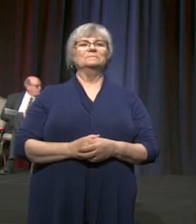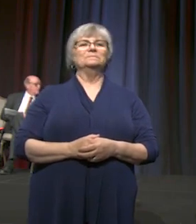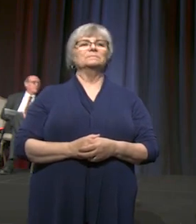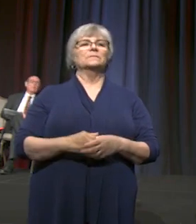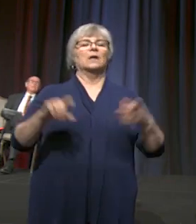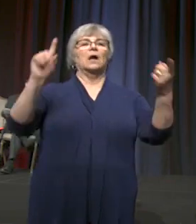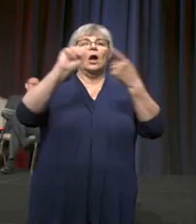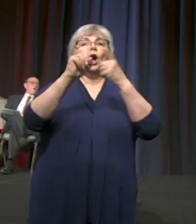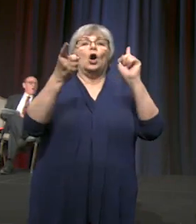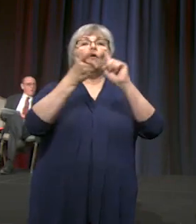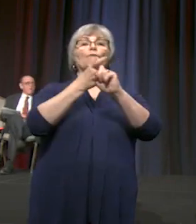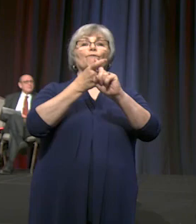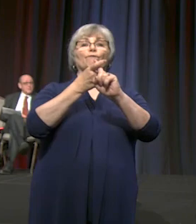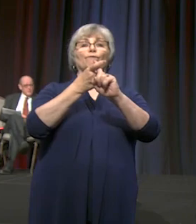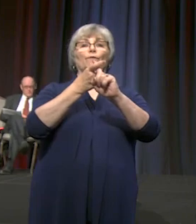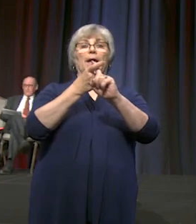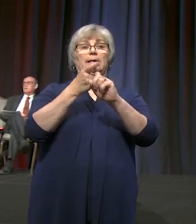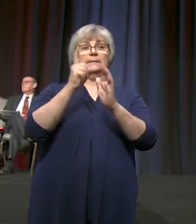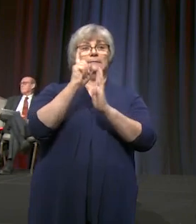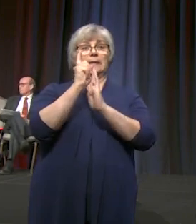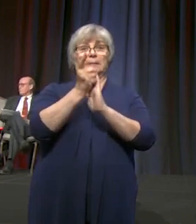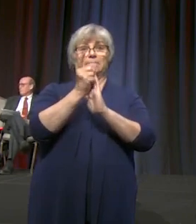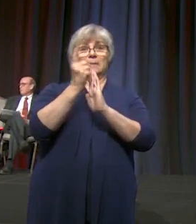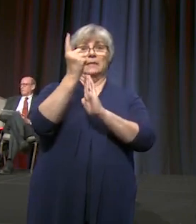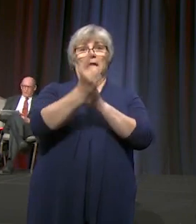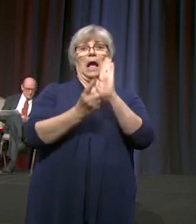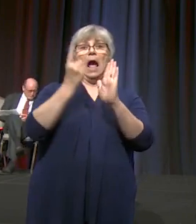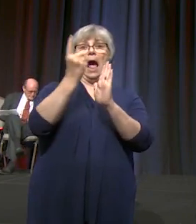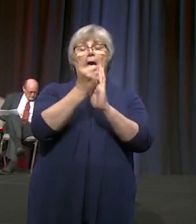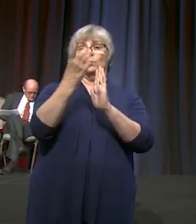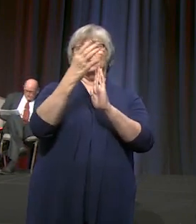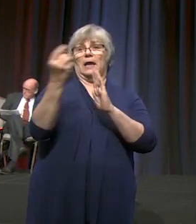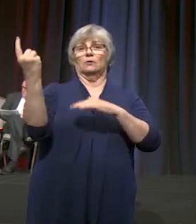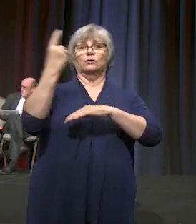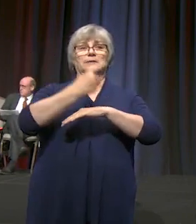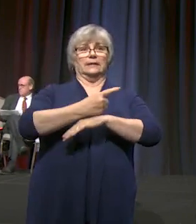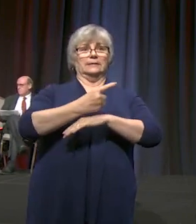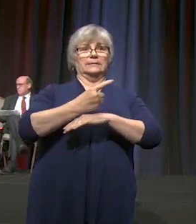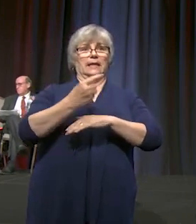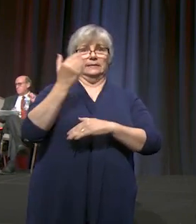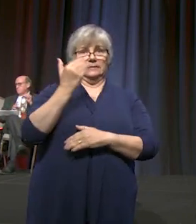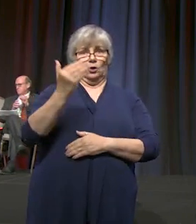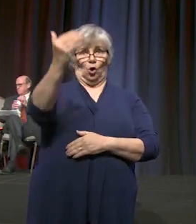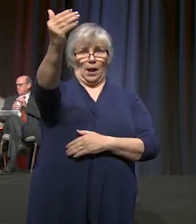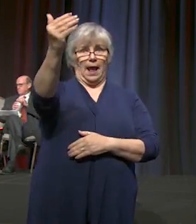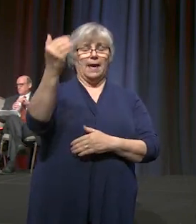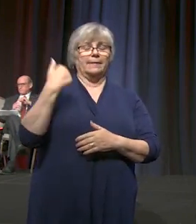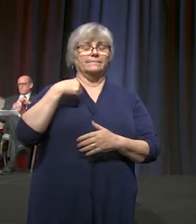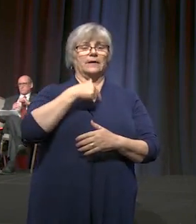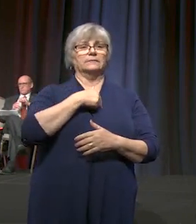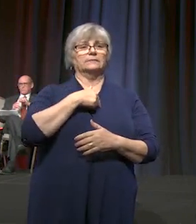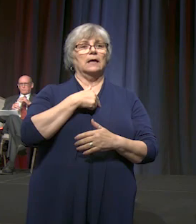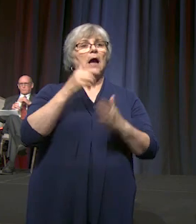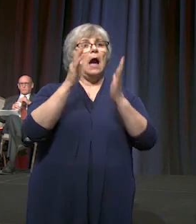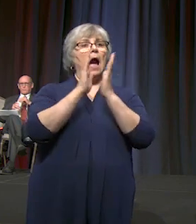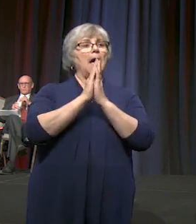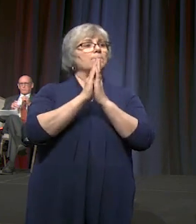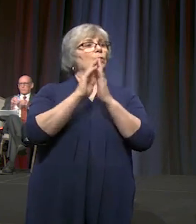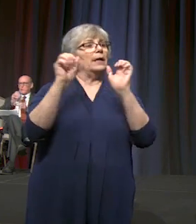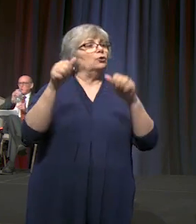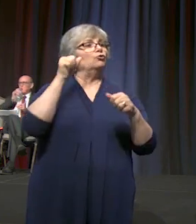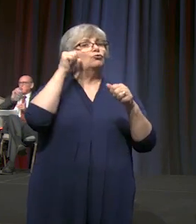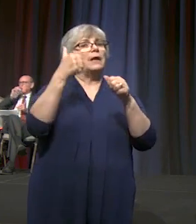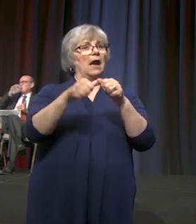Friends, in the minutes and the hours and the days that are ahead of us, I pray that you can remember